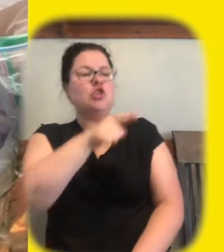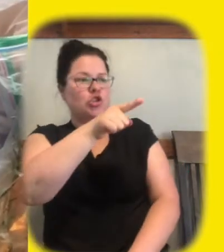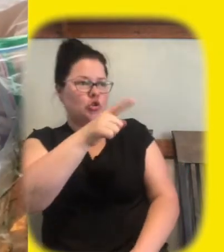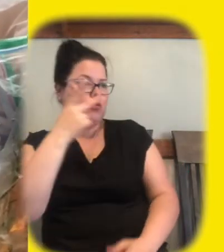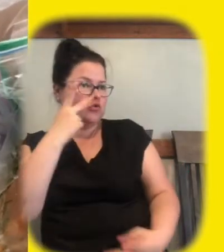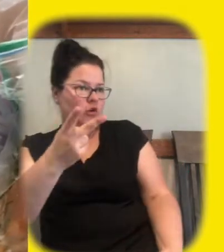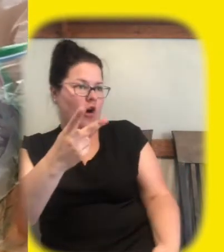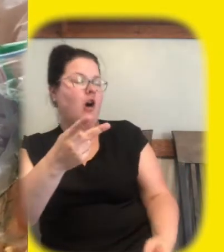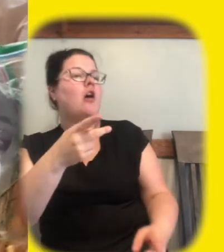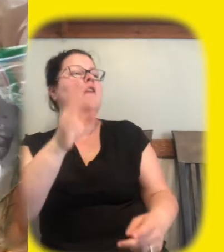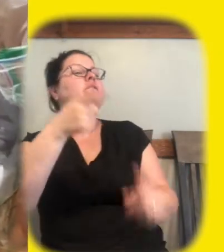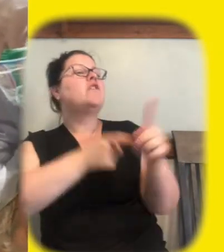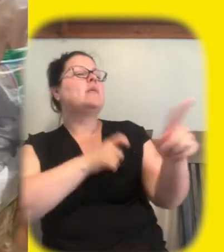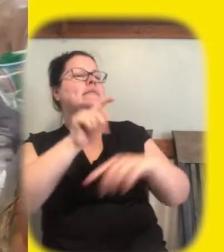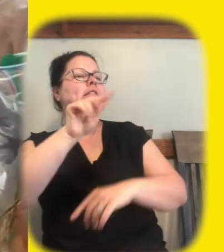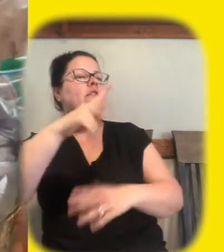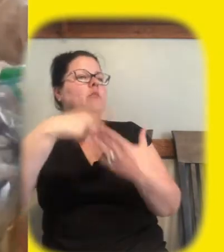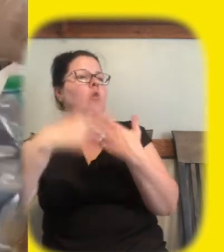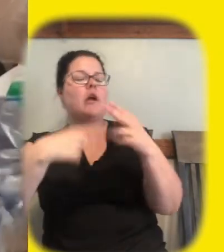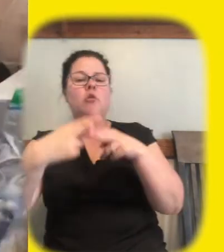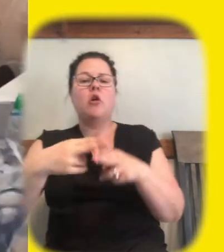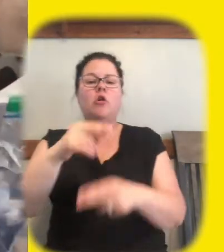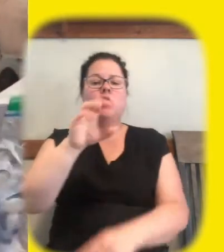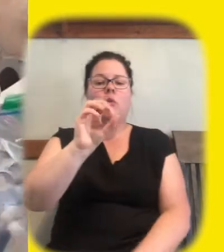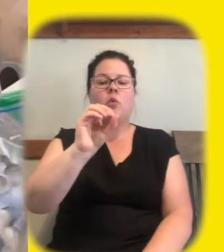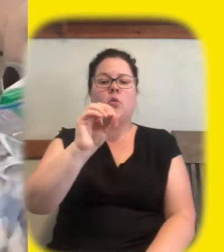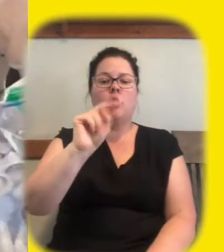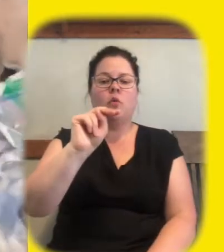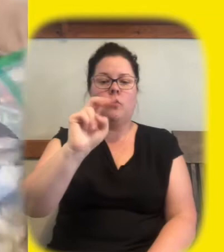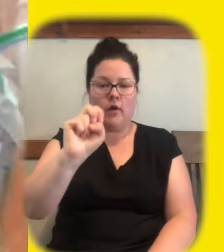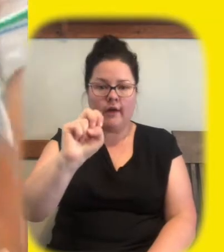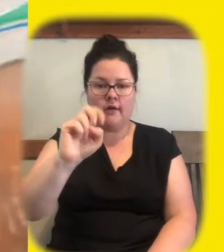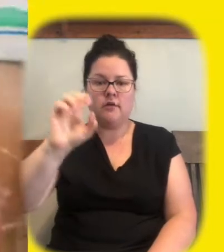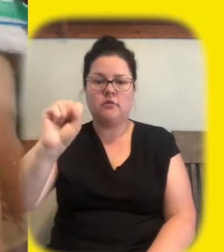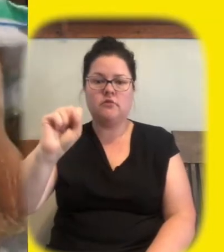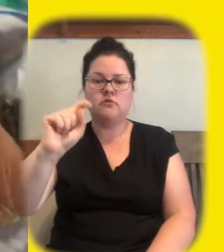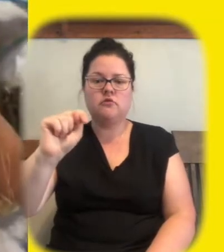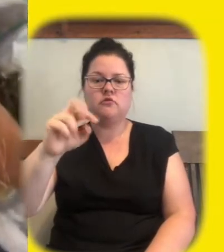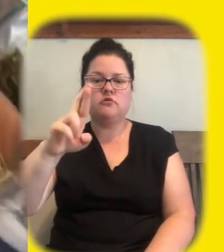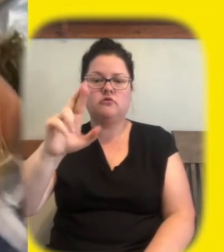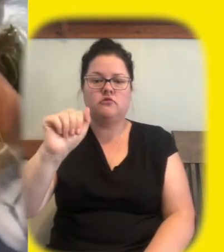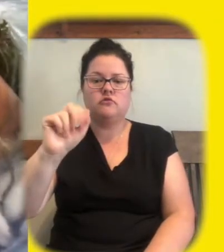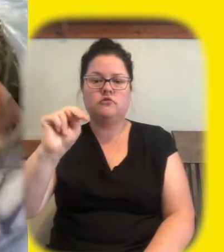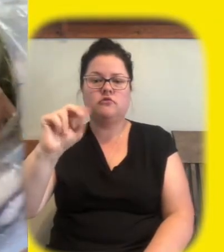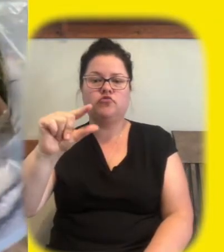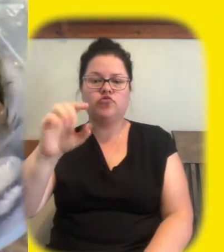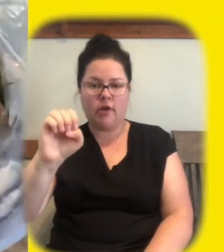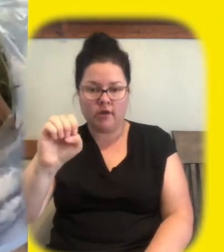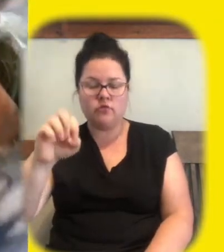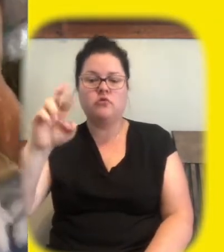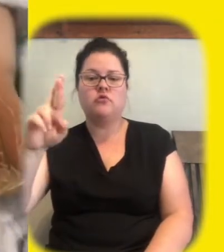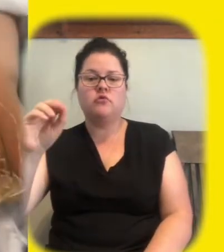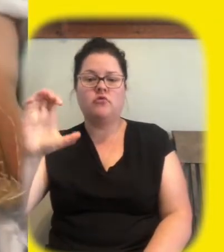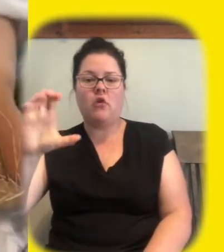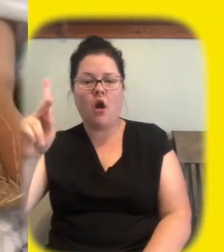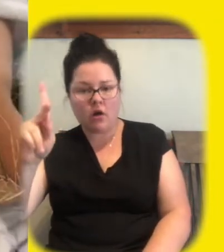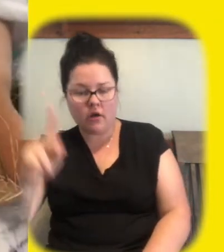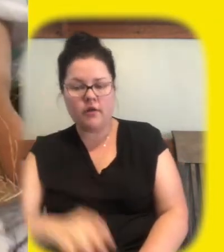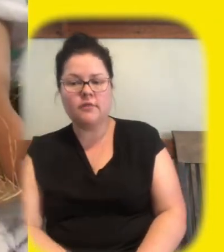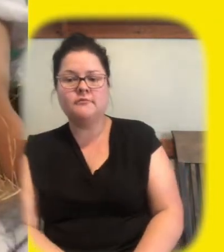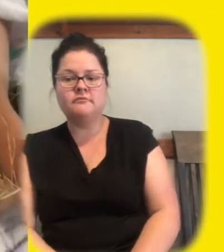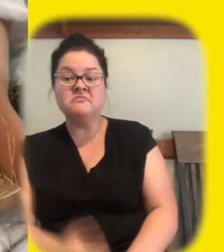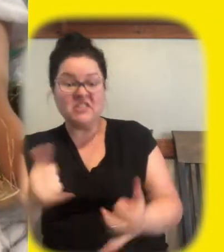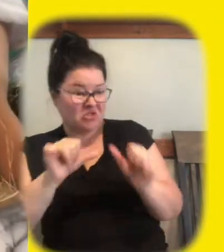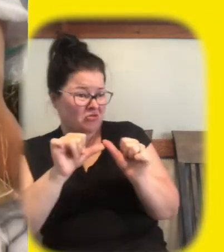way you were introduced to him was with one strange rock okay so simon it's been a couple minutes now are still doing all right